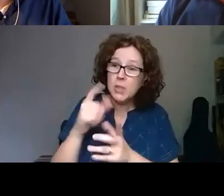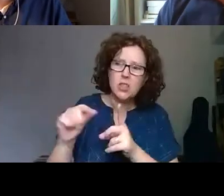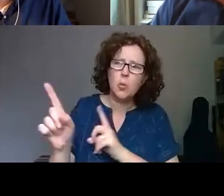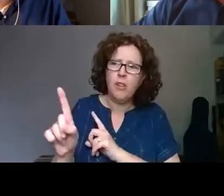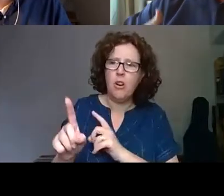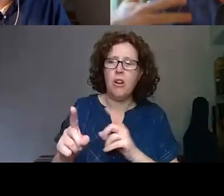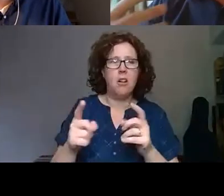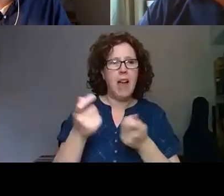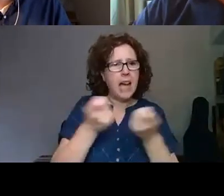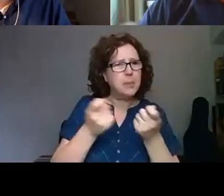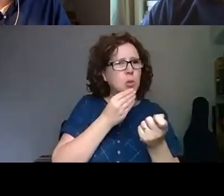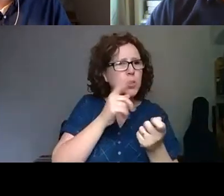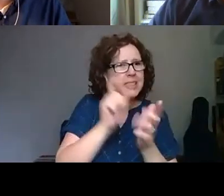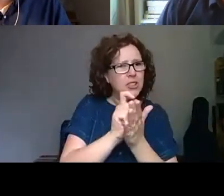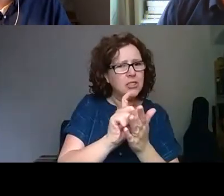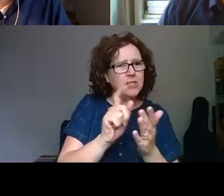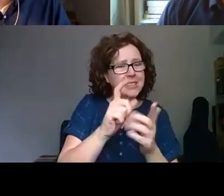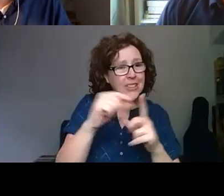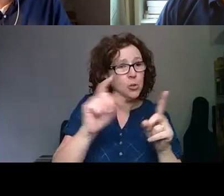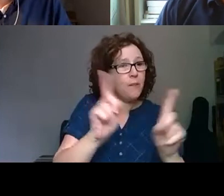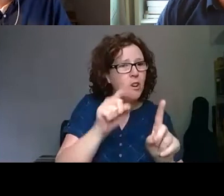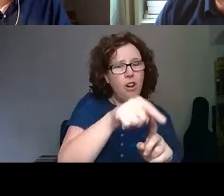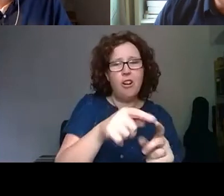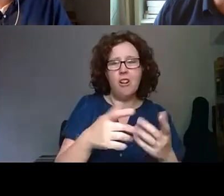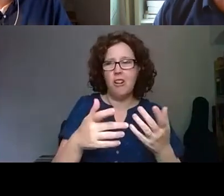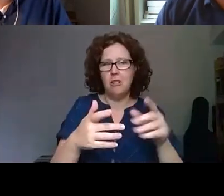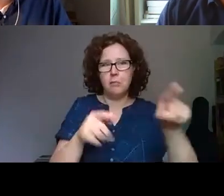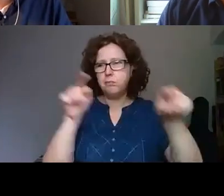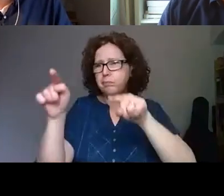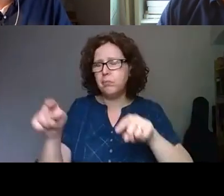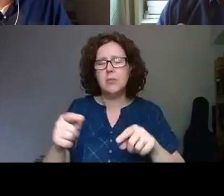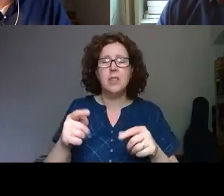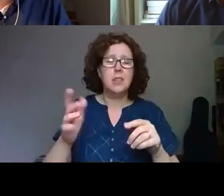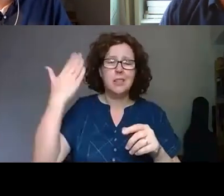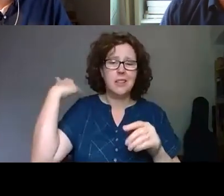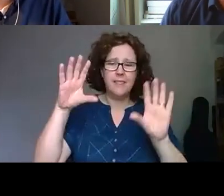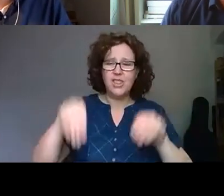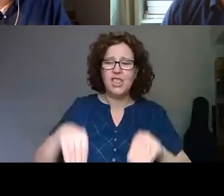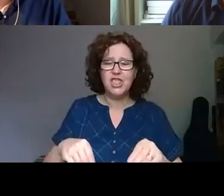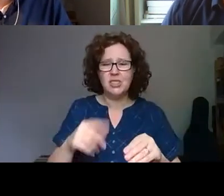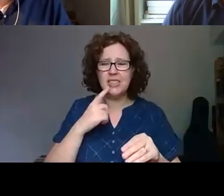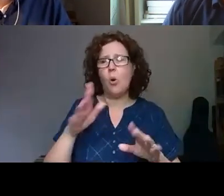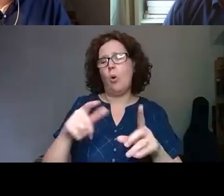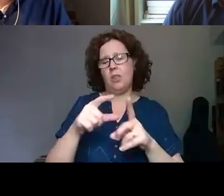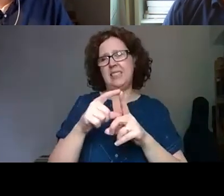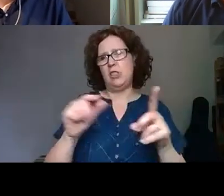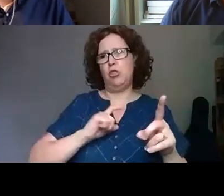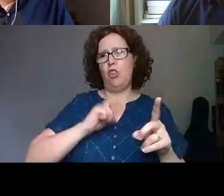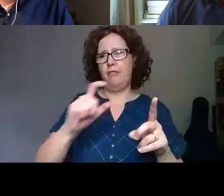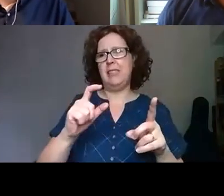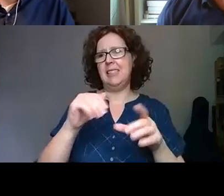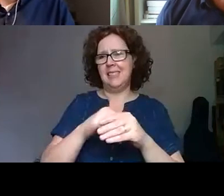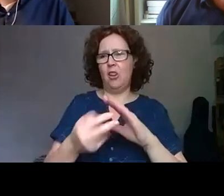might we now develop a digital confidence there? Gone are the days when we thought building digital confidence in a cultural organisation